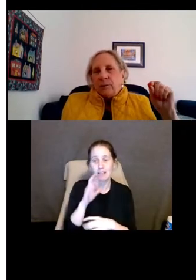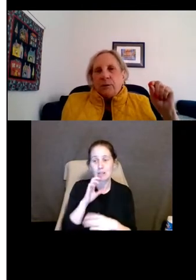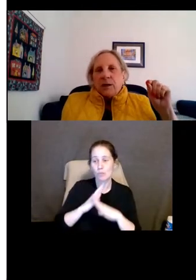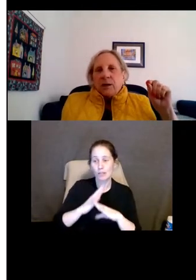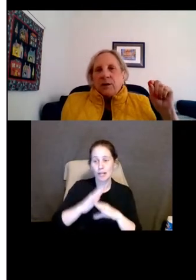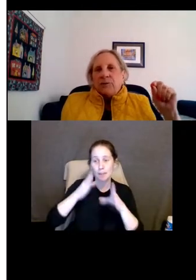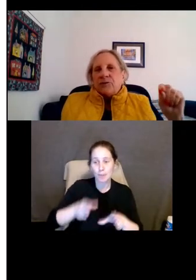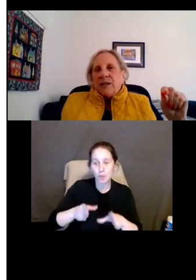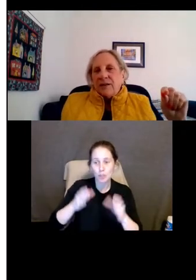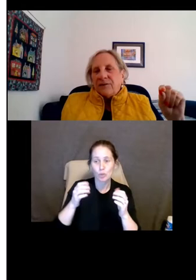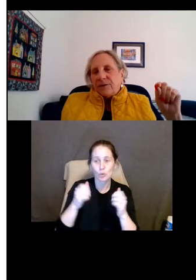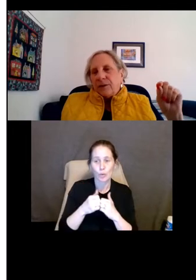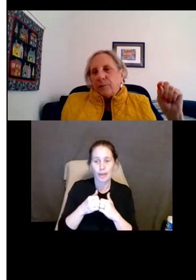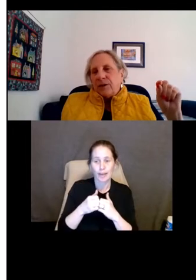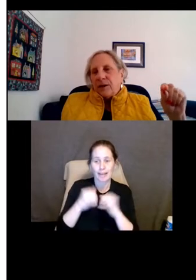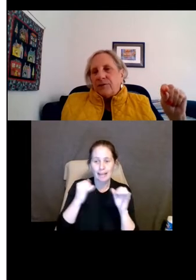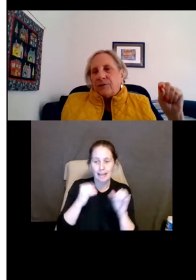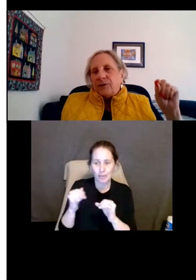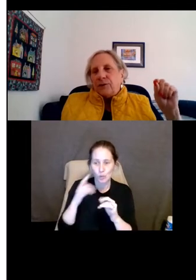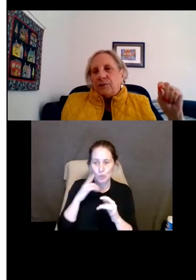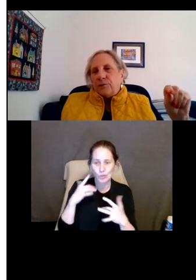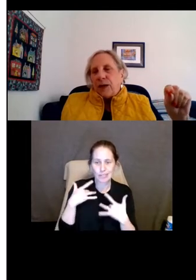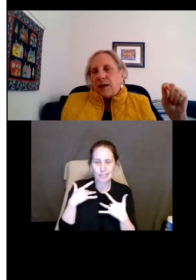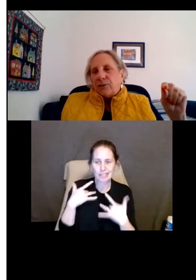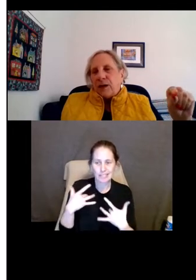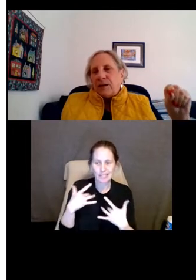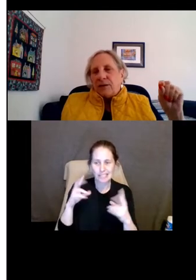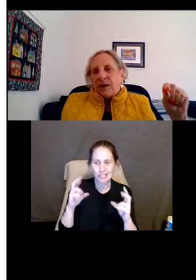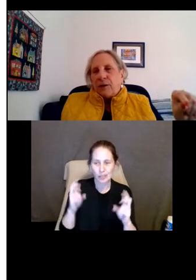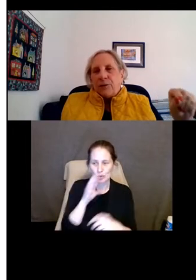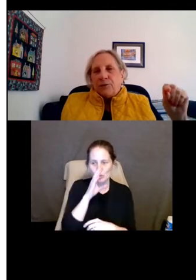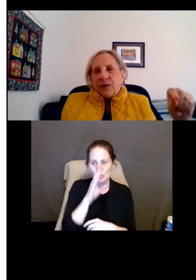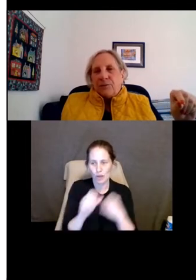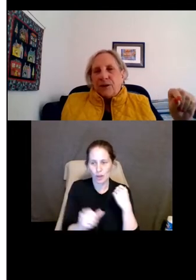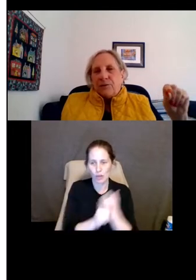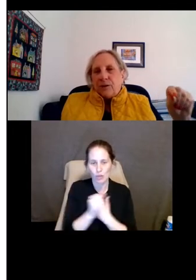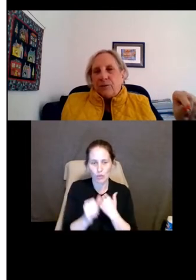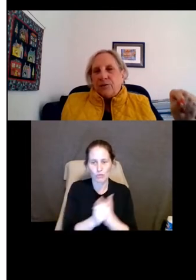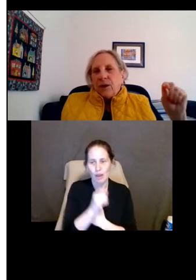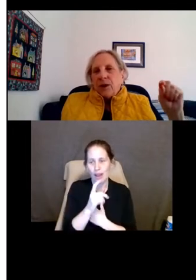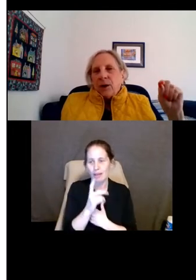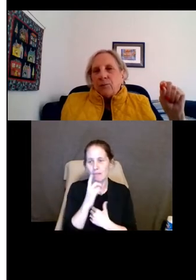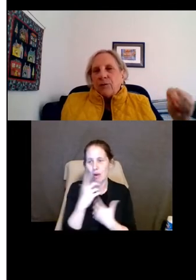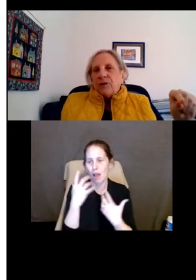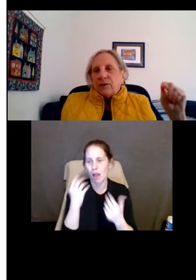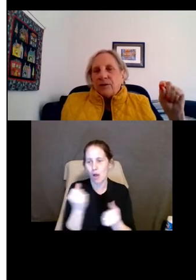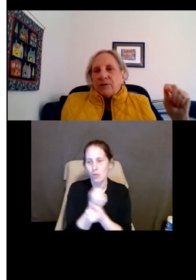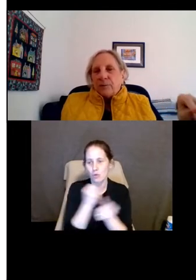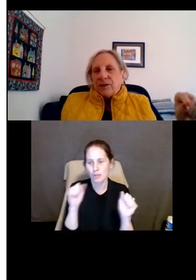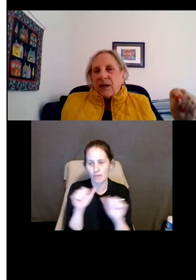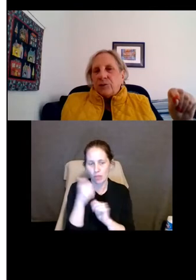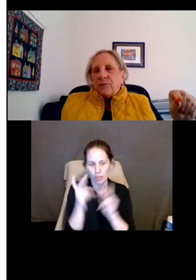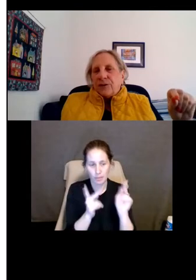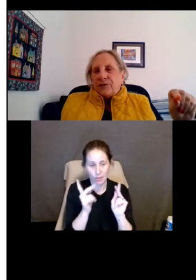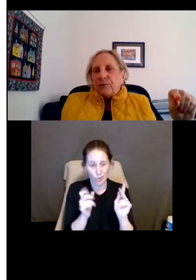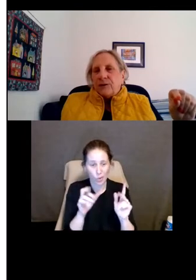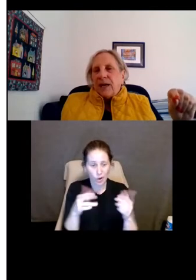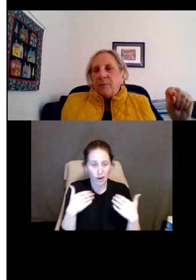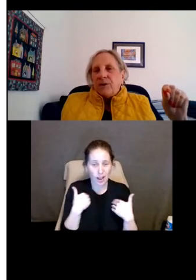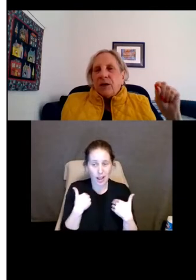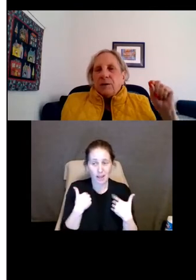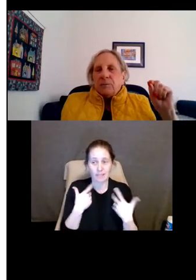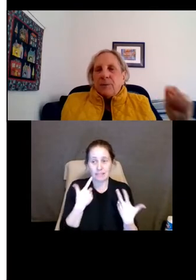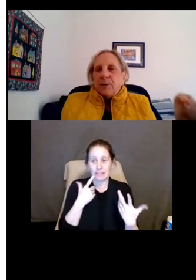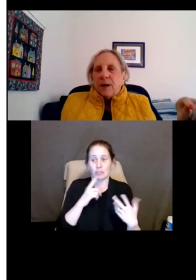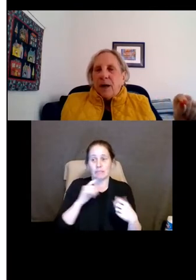individual whose tenancy would constitute a direct threat to the health or safety of others or result in substantial physical